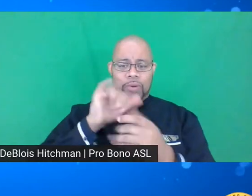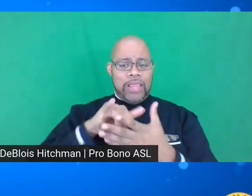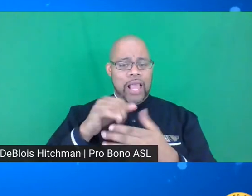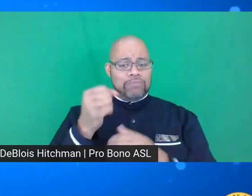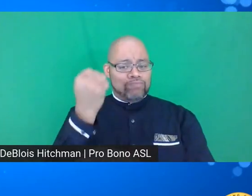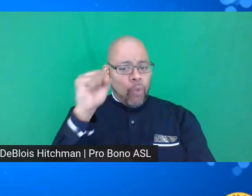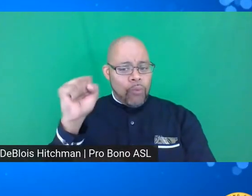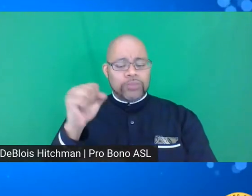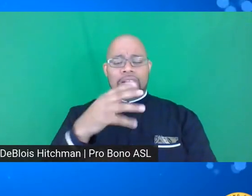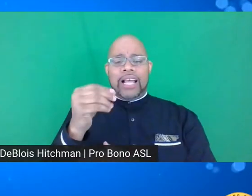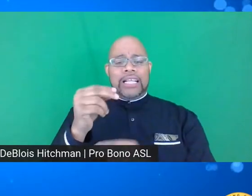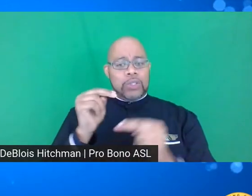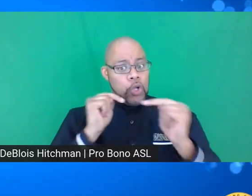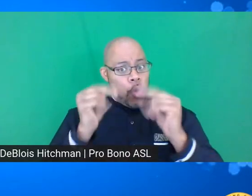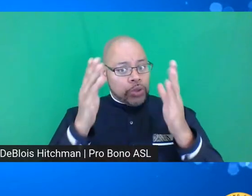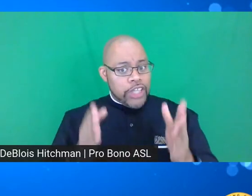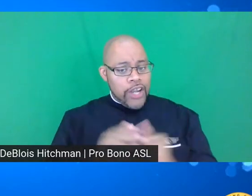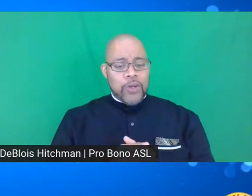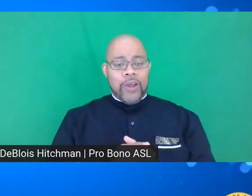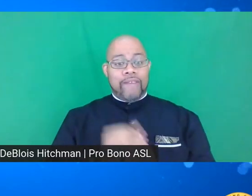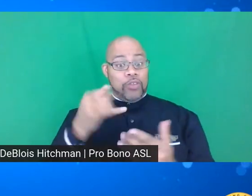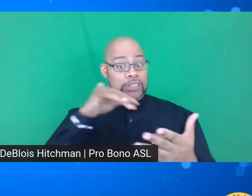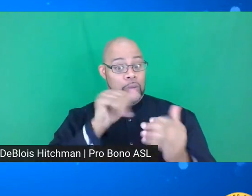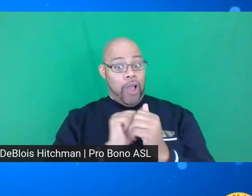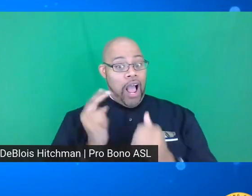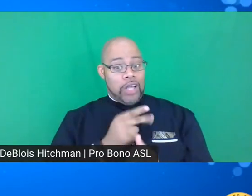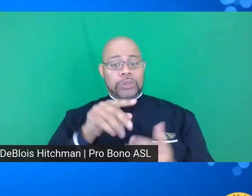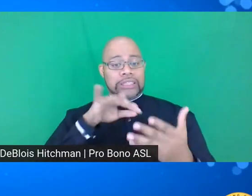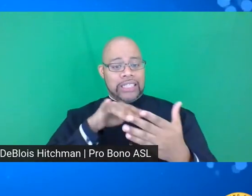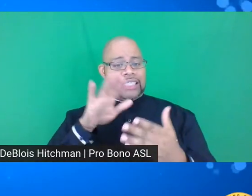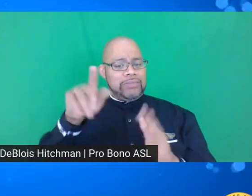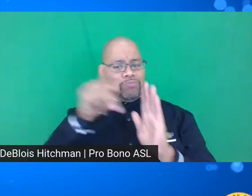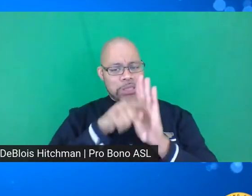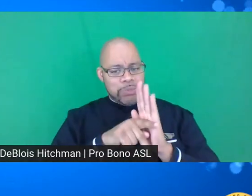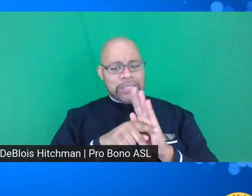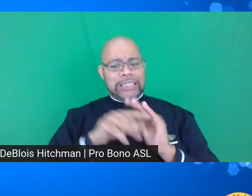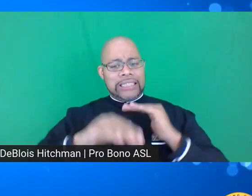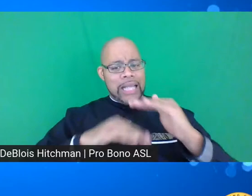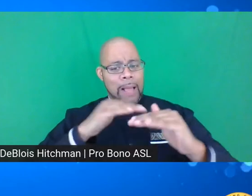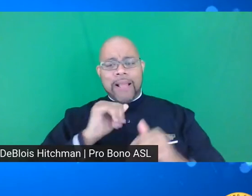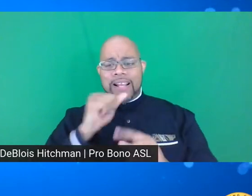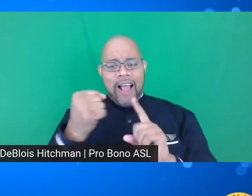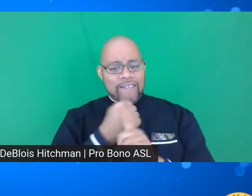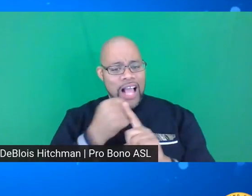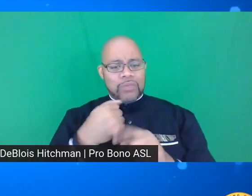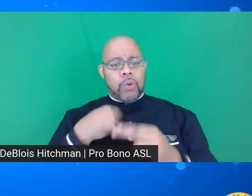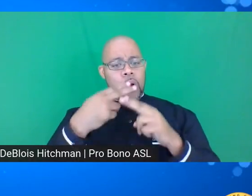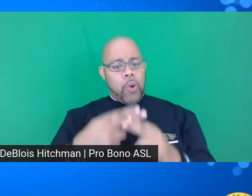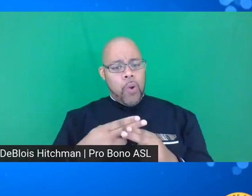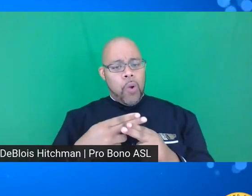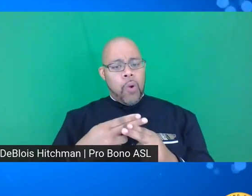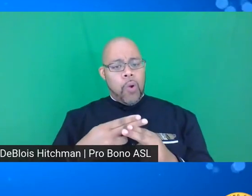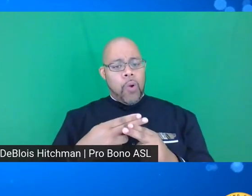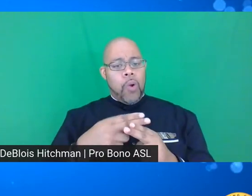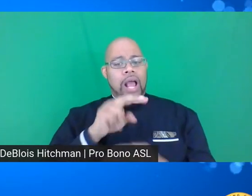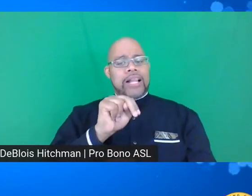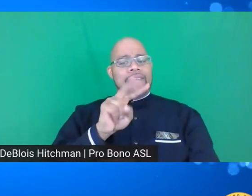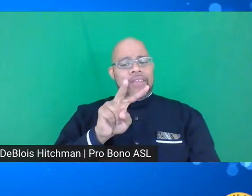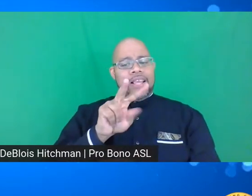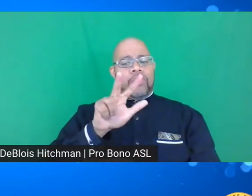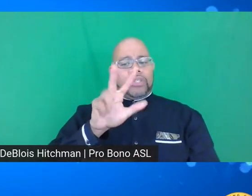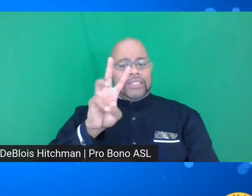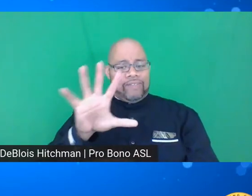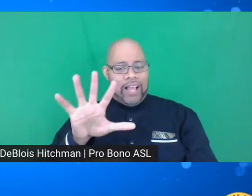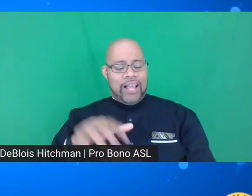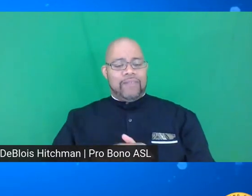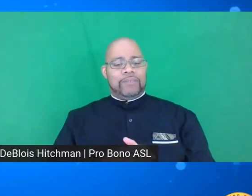a negotiator. If you study with us, you'll study these principles and steps of nonviolence, as we call, what we call nonviolence 365,